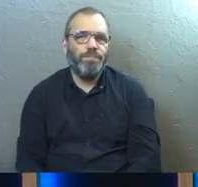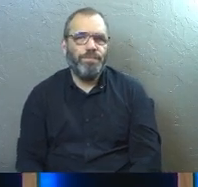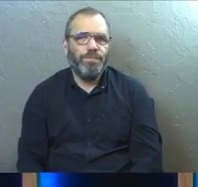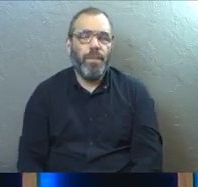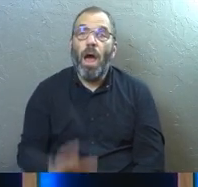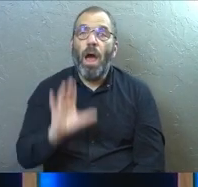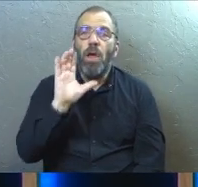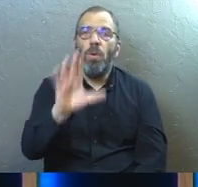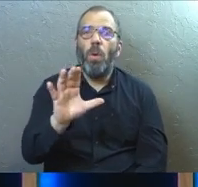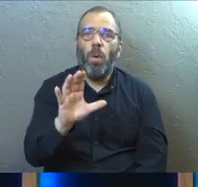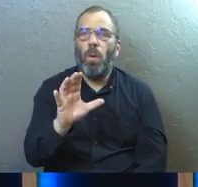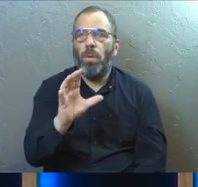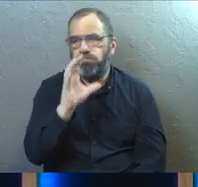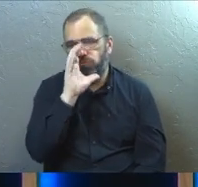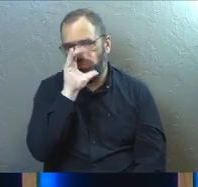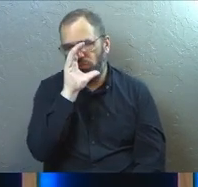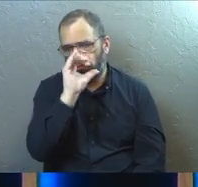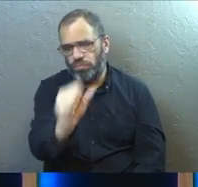What about your attractions?